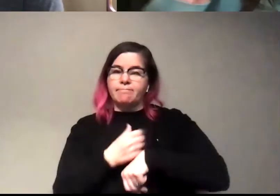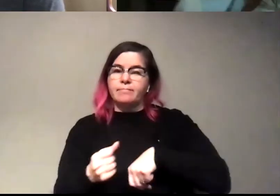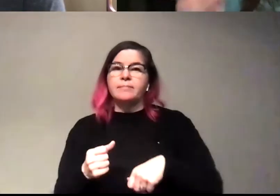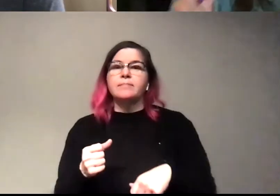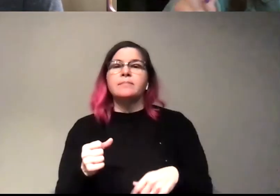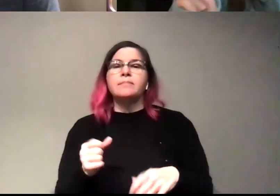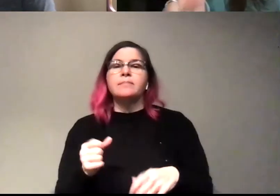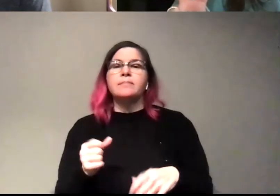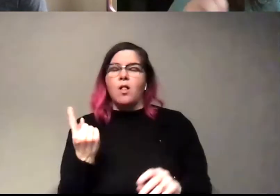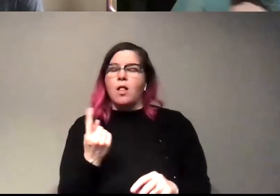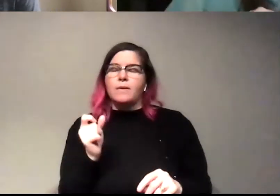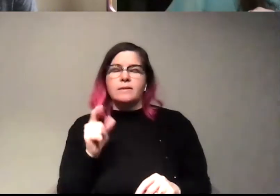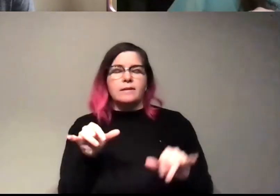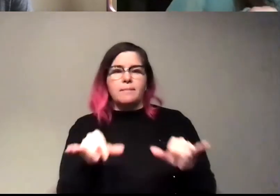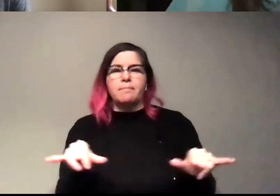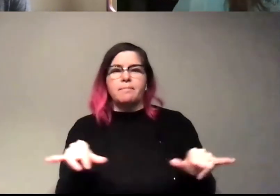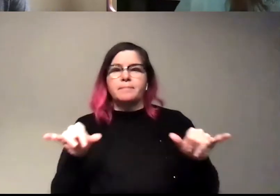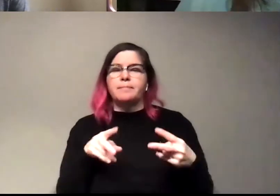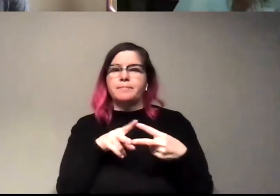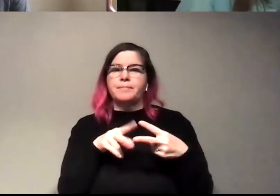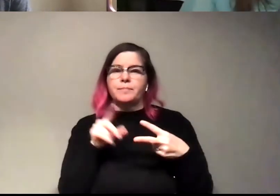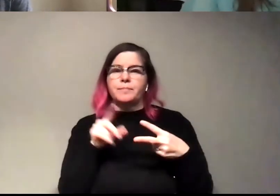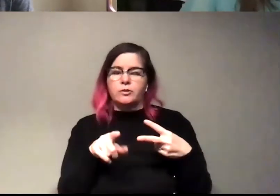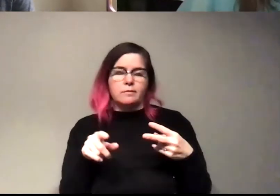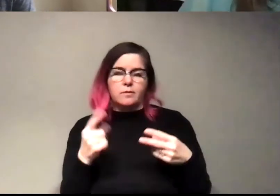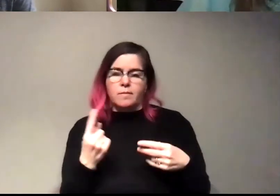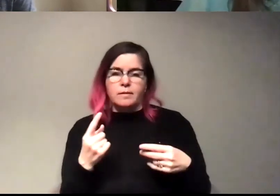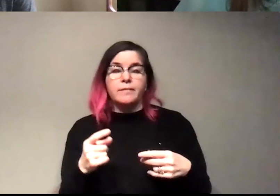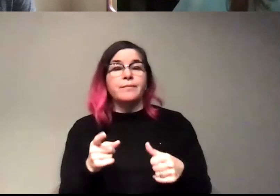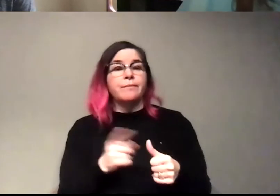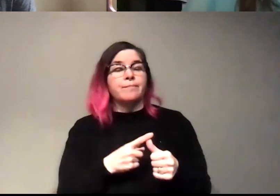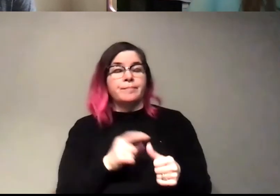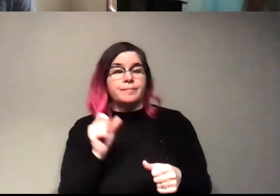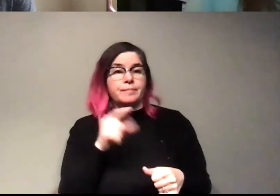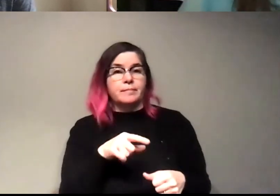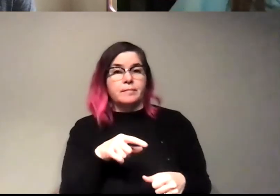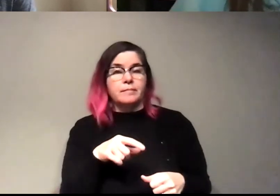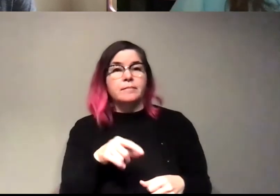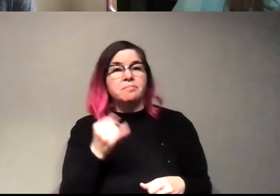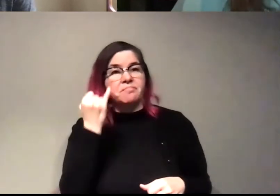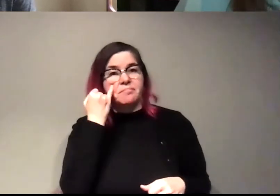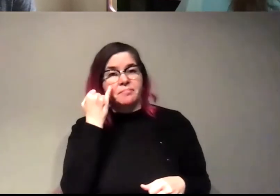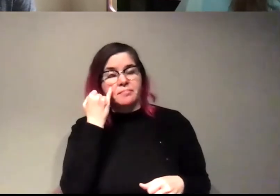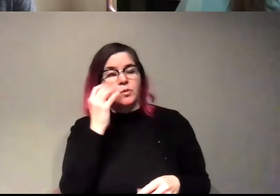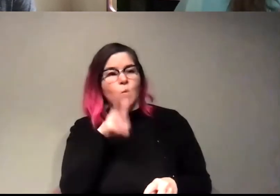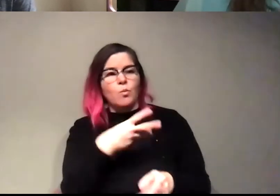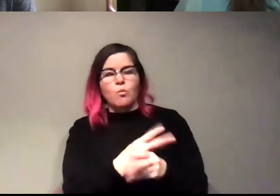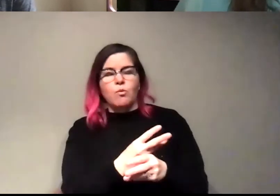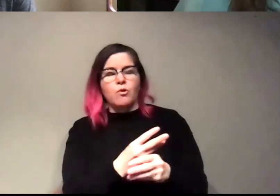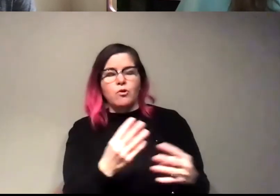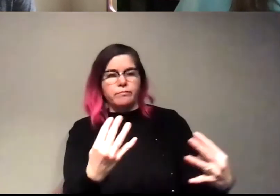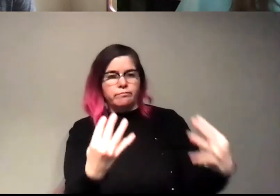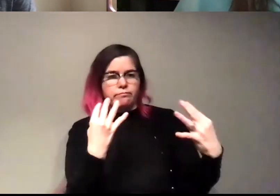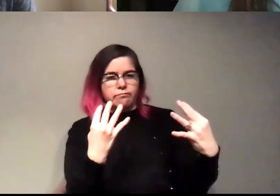okay. So we always ask everybody the same two questions at the end of every session. The first question is if you had everyone's attention in the whole